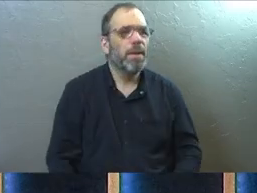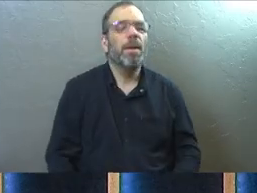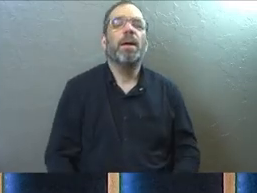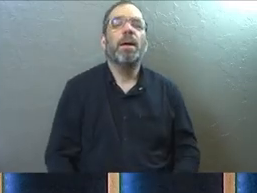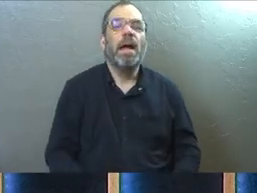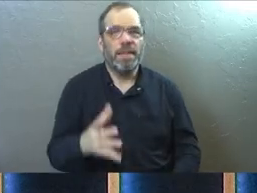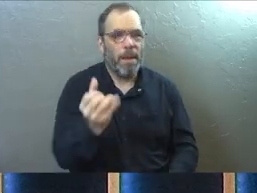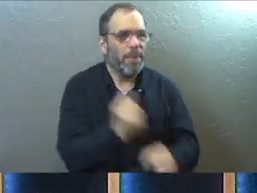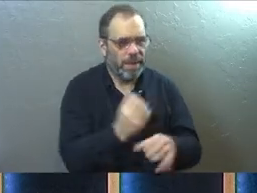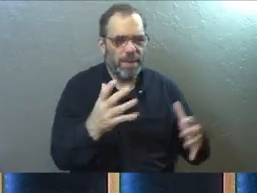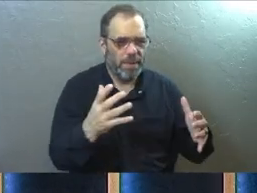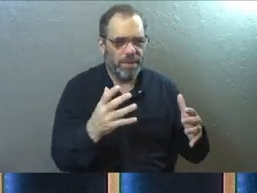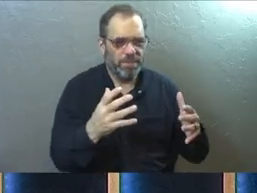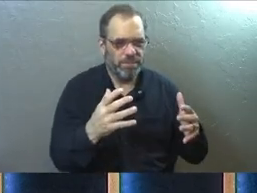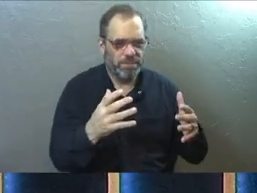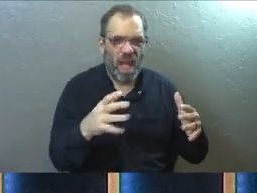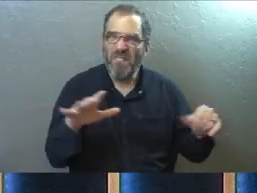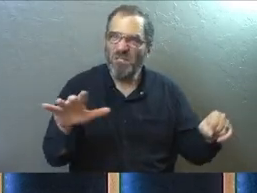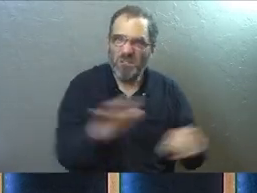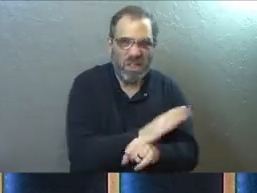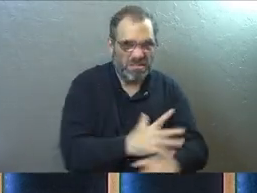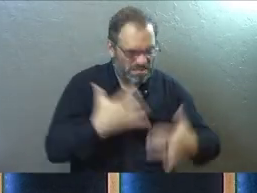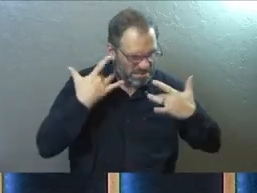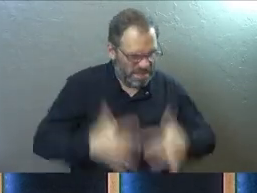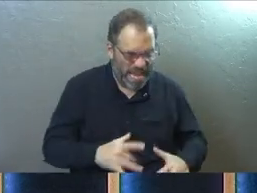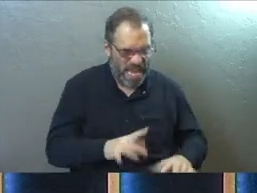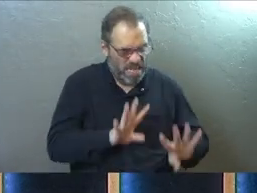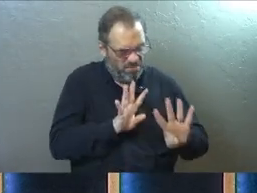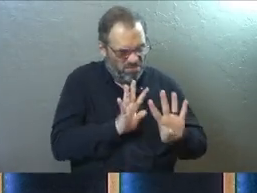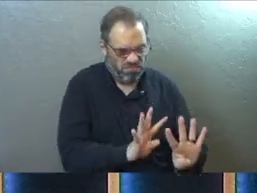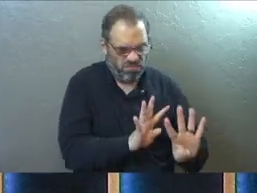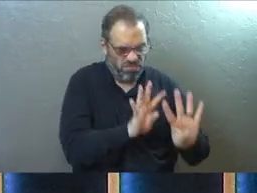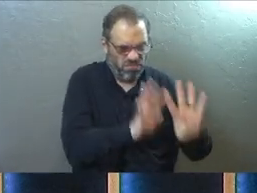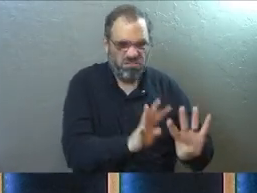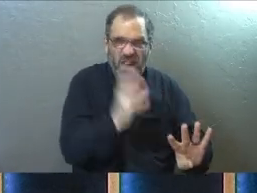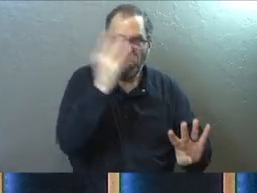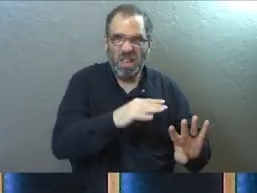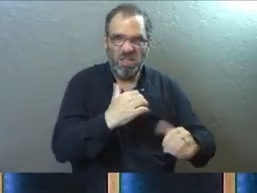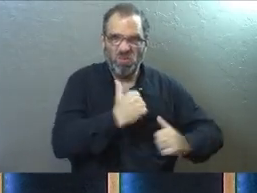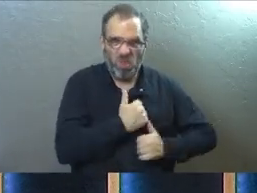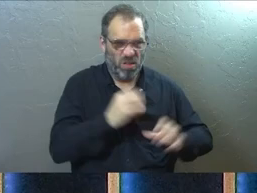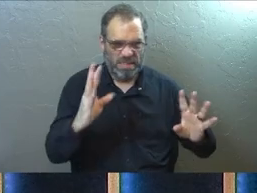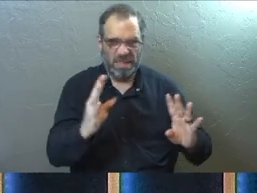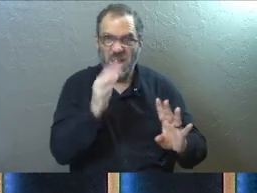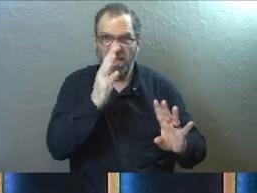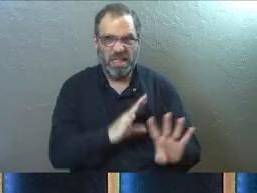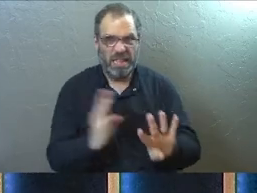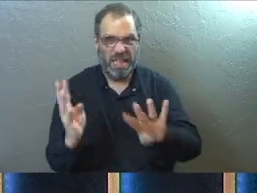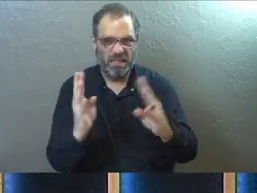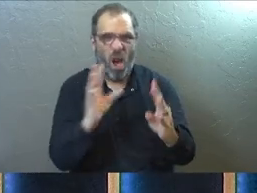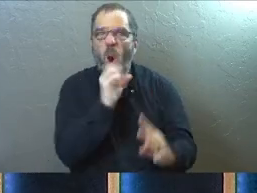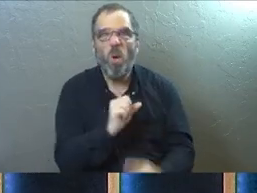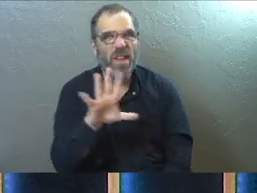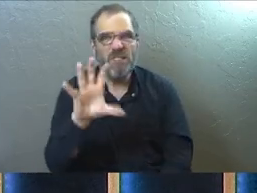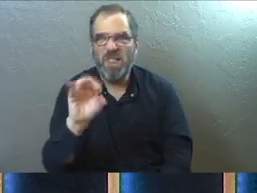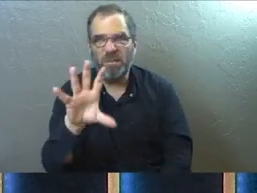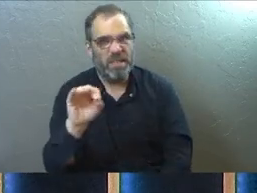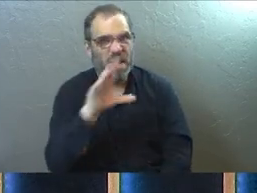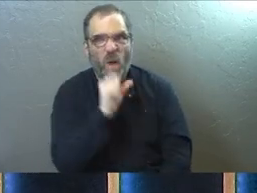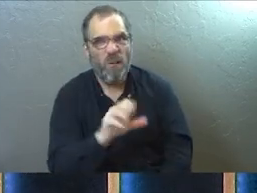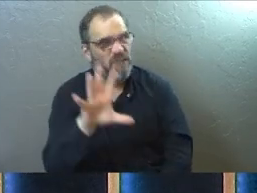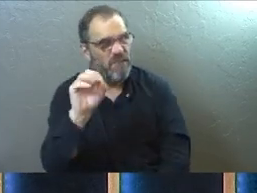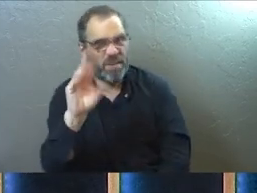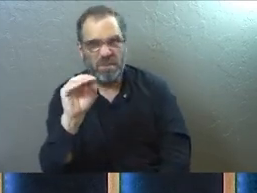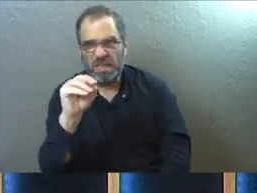And they're making them completely naked march around in front of these soldiers. And these ladies are like 50 years old, okay?